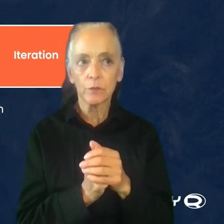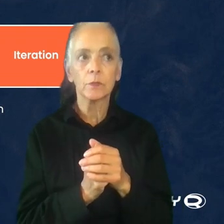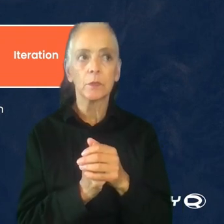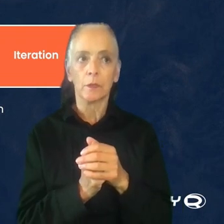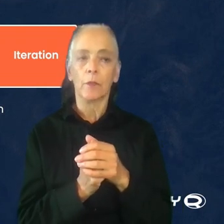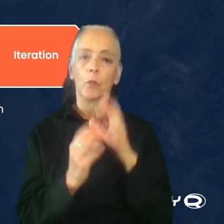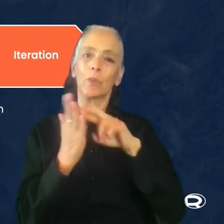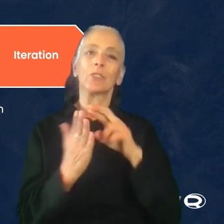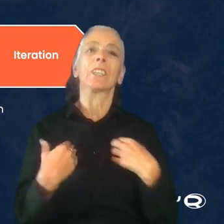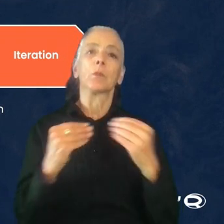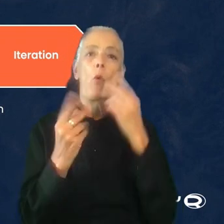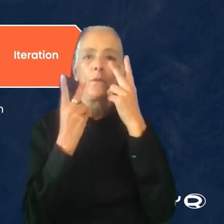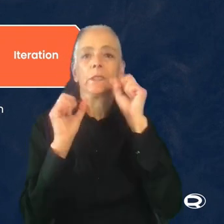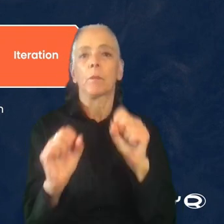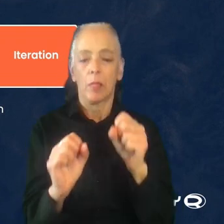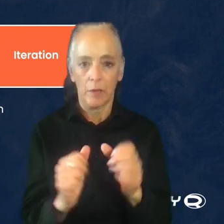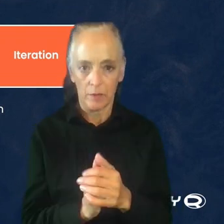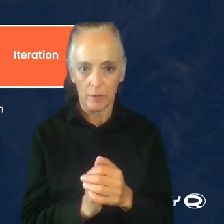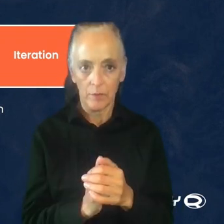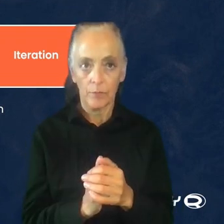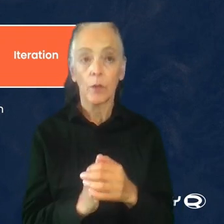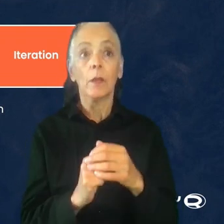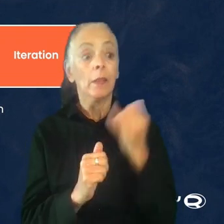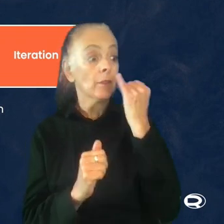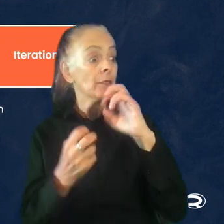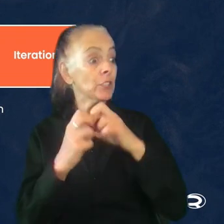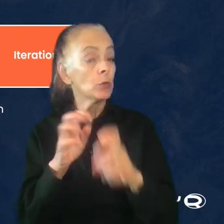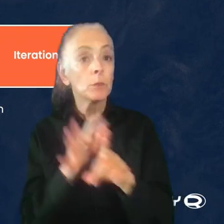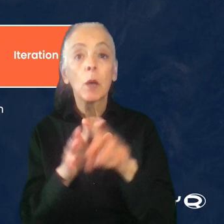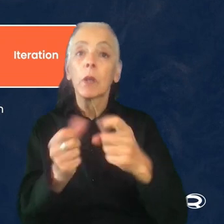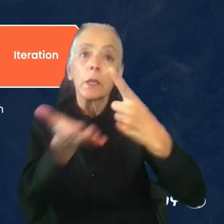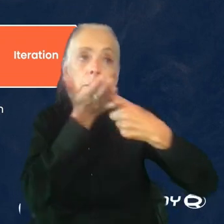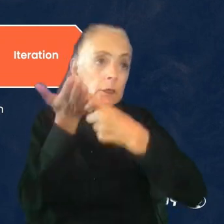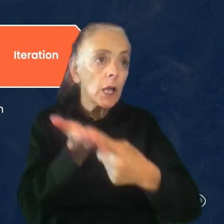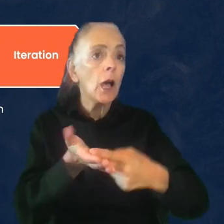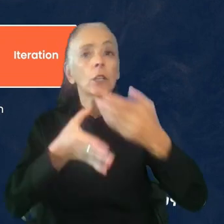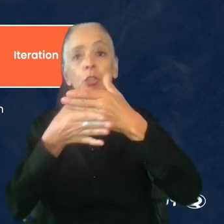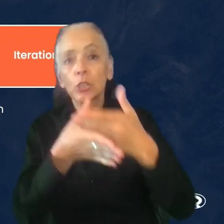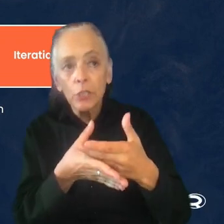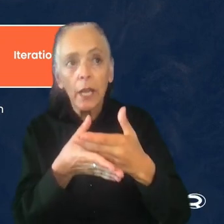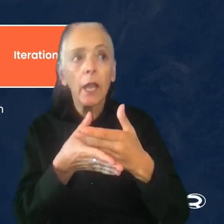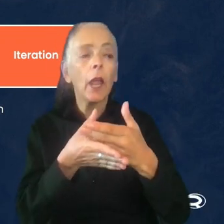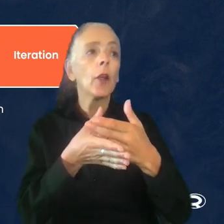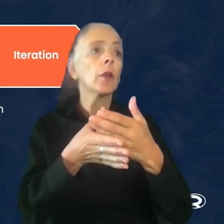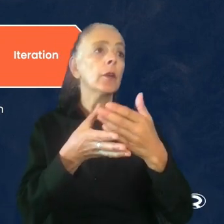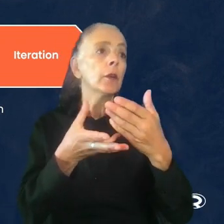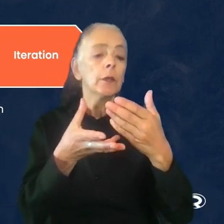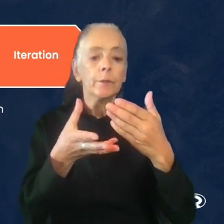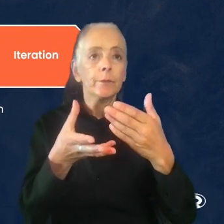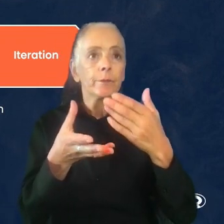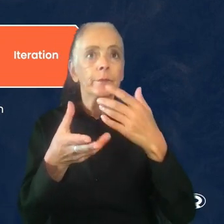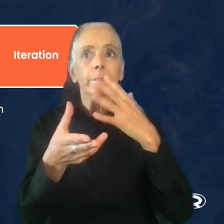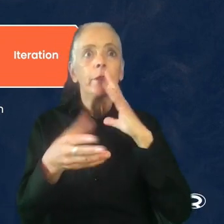visibility. The issue can be discussed, it can be shared, it can be referred back to. If the